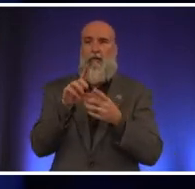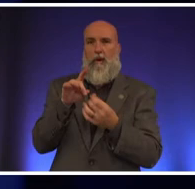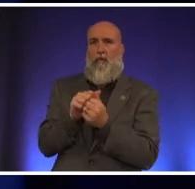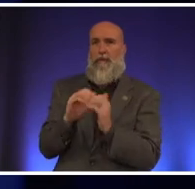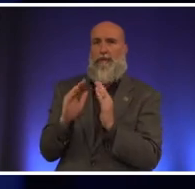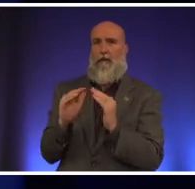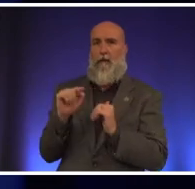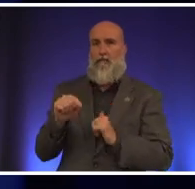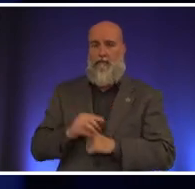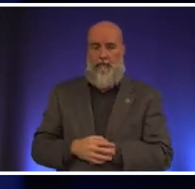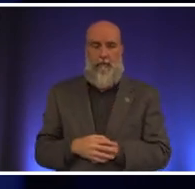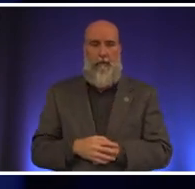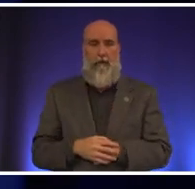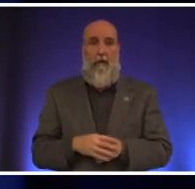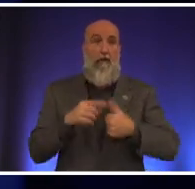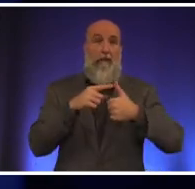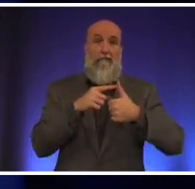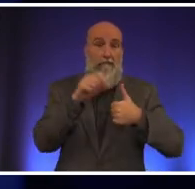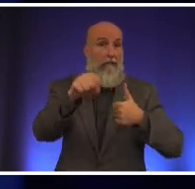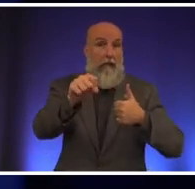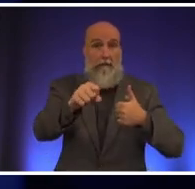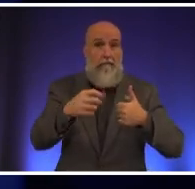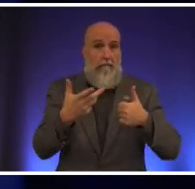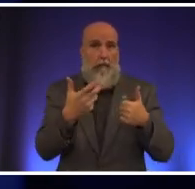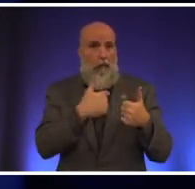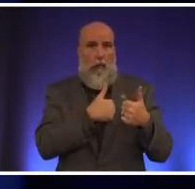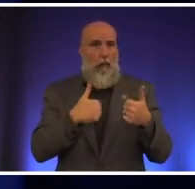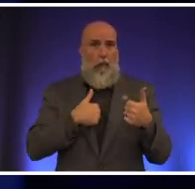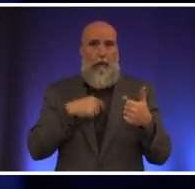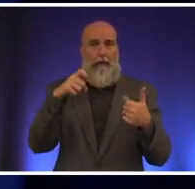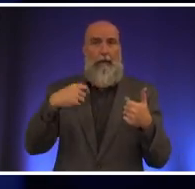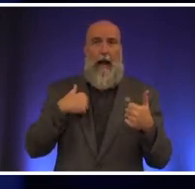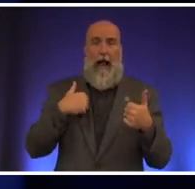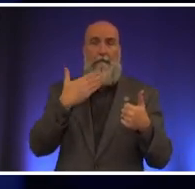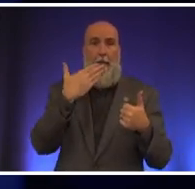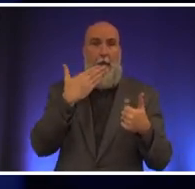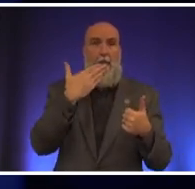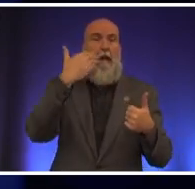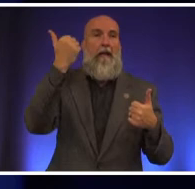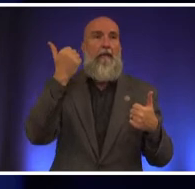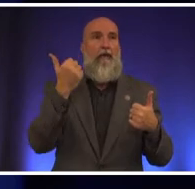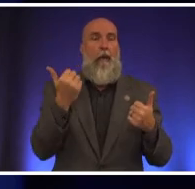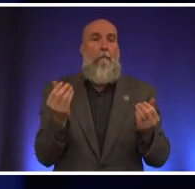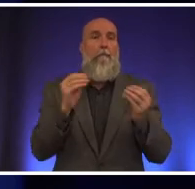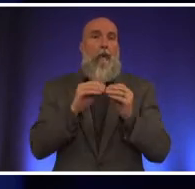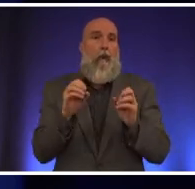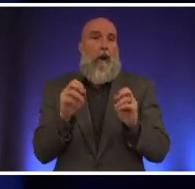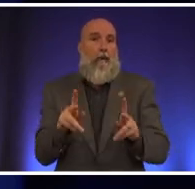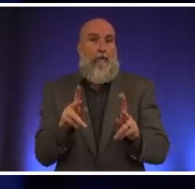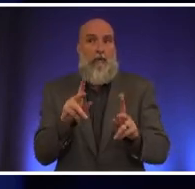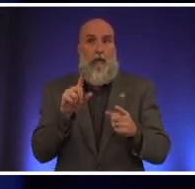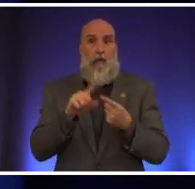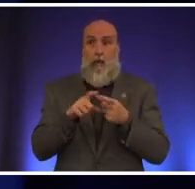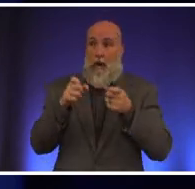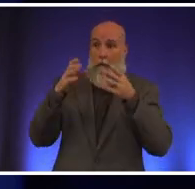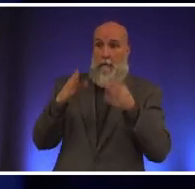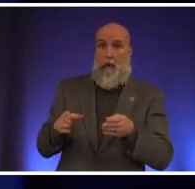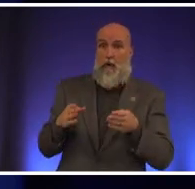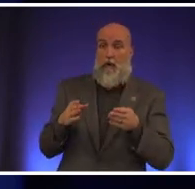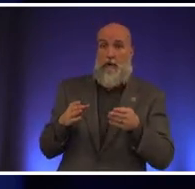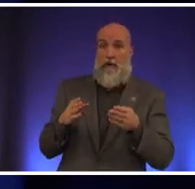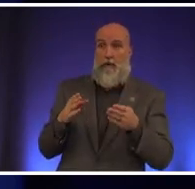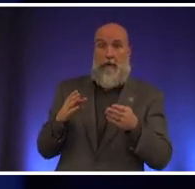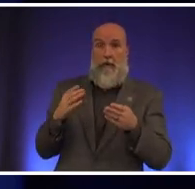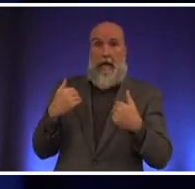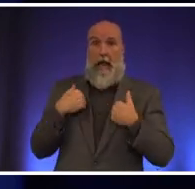one is yes there needs to be a better opportunity when someone that's in a crisis situation with mental health